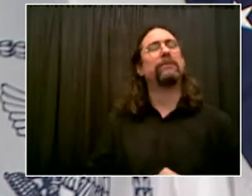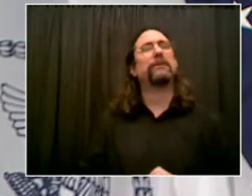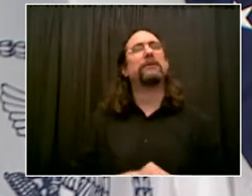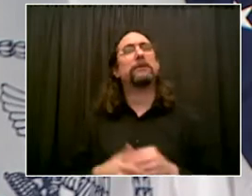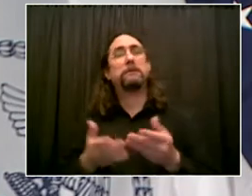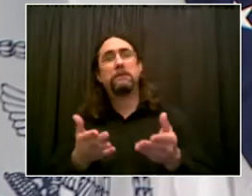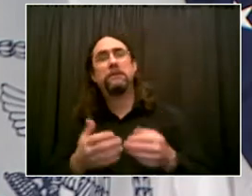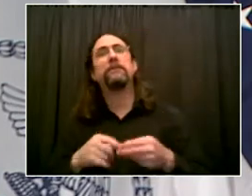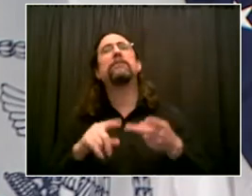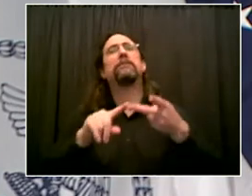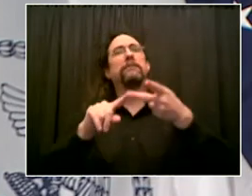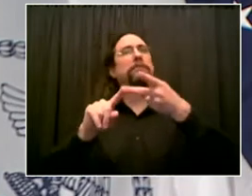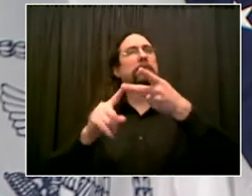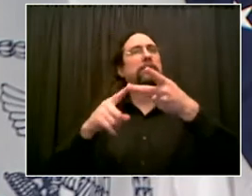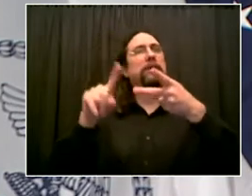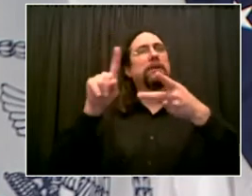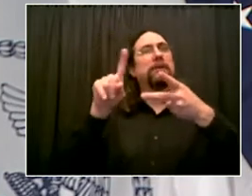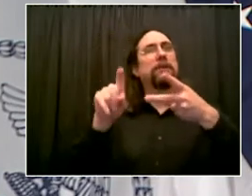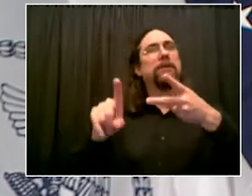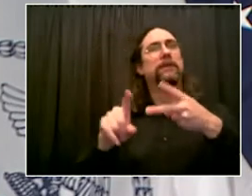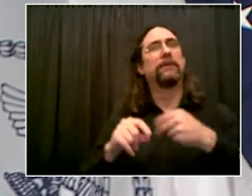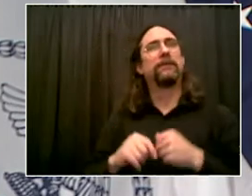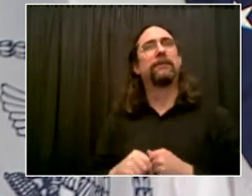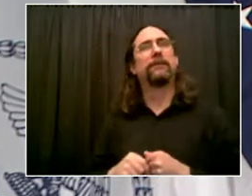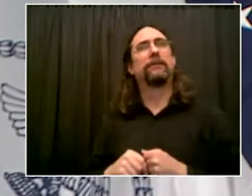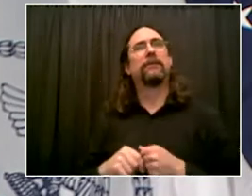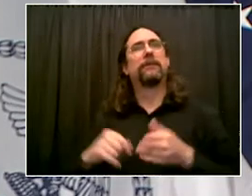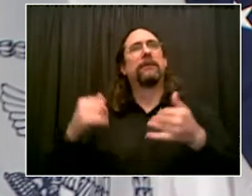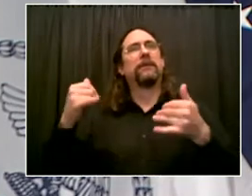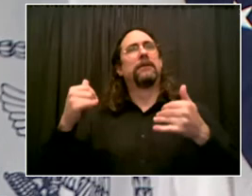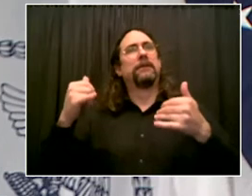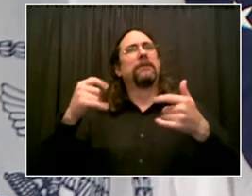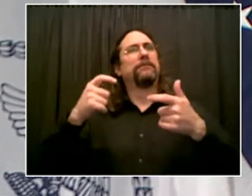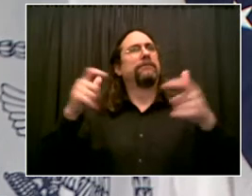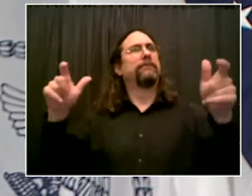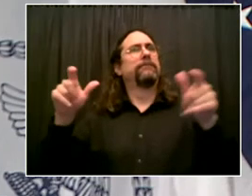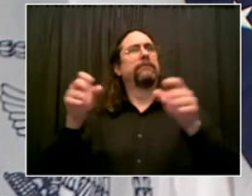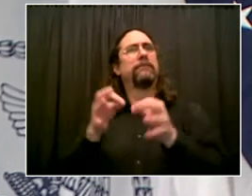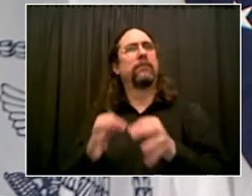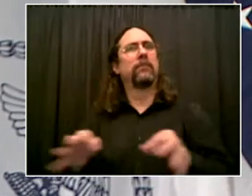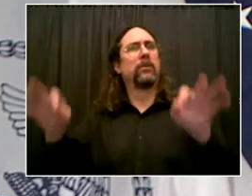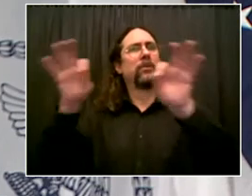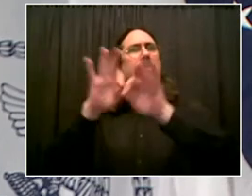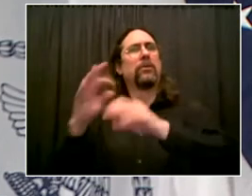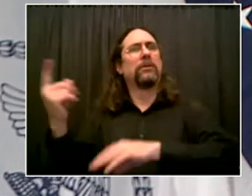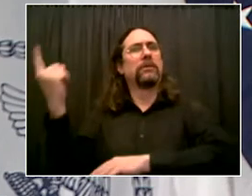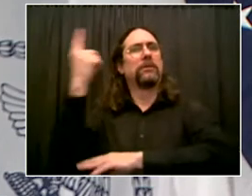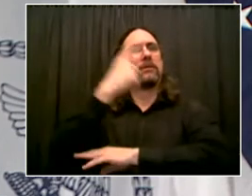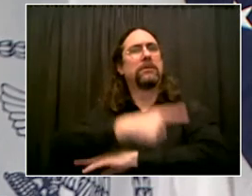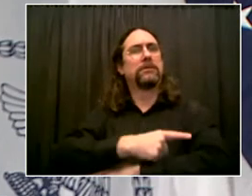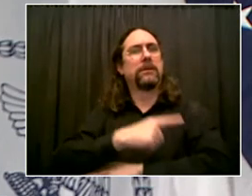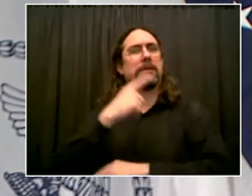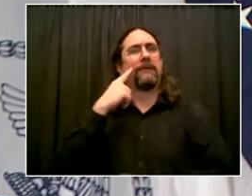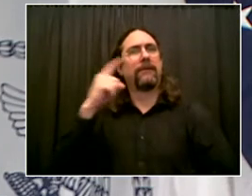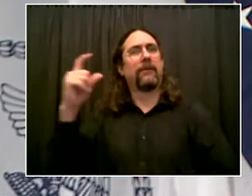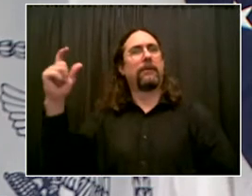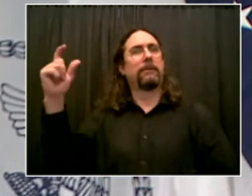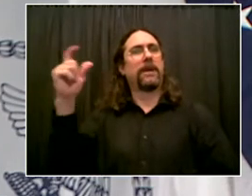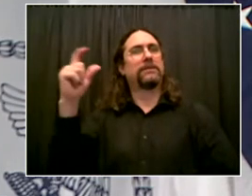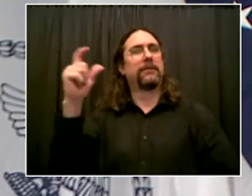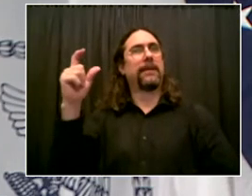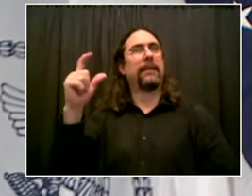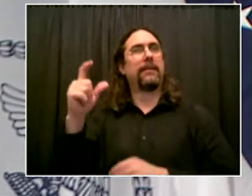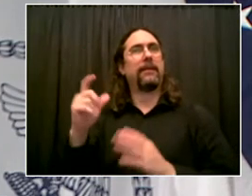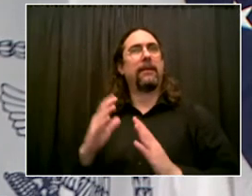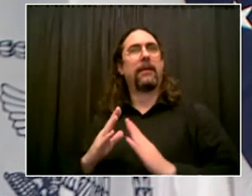uh, the Eid. Um, the last year, because of the, uh, lockdown and COVID, they don't celebrate in